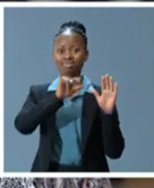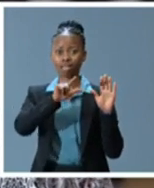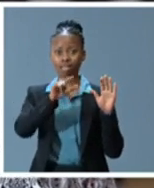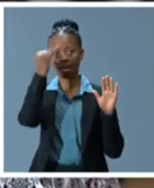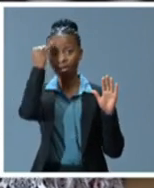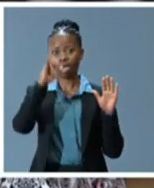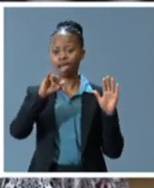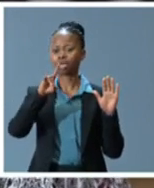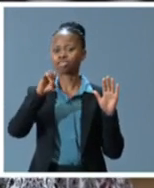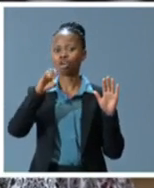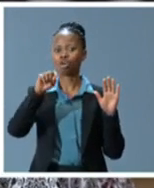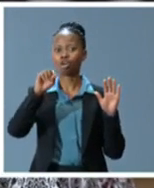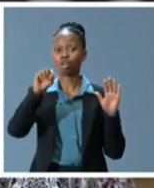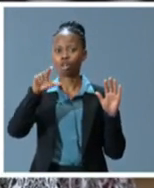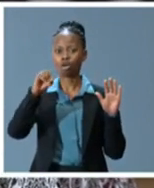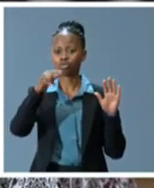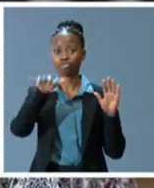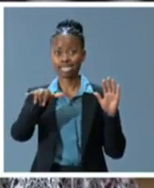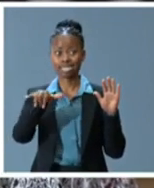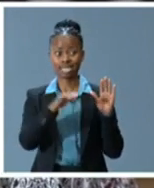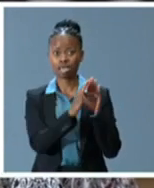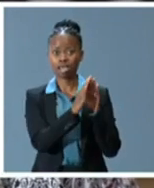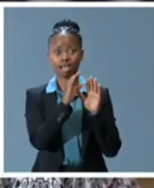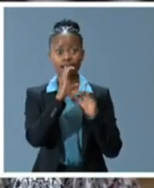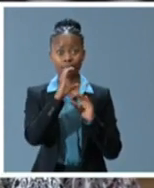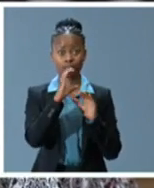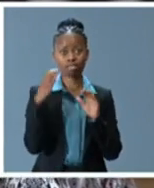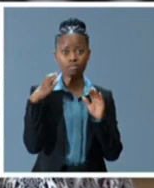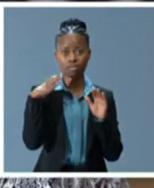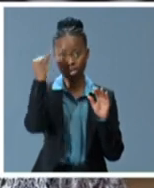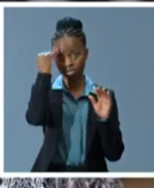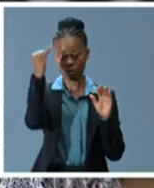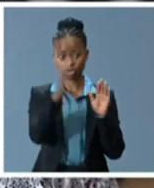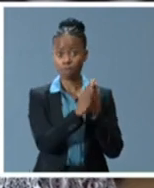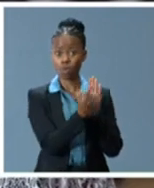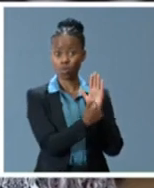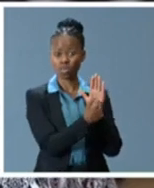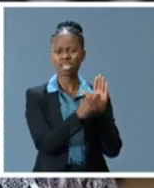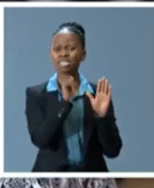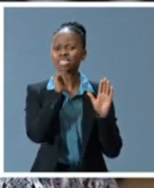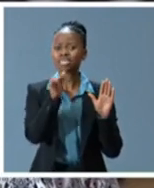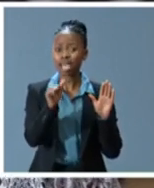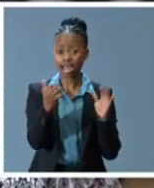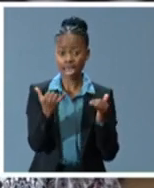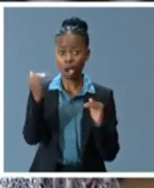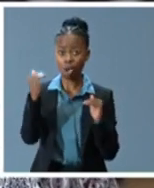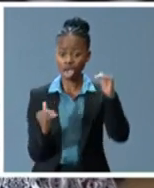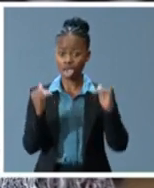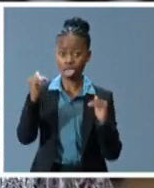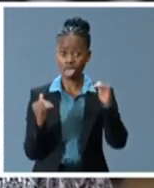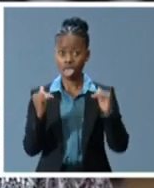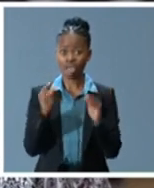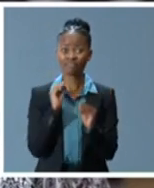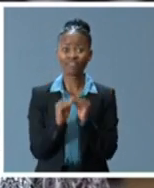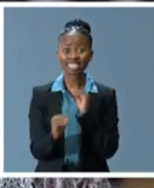that dismantling the inequality regime is unimaginable without transnational